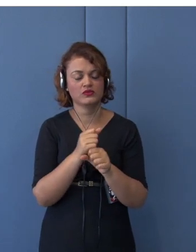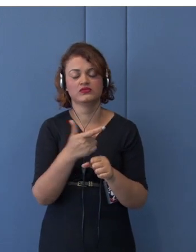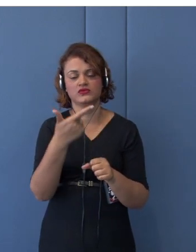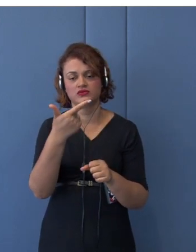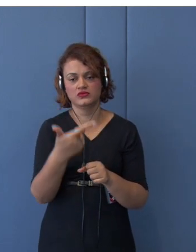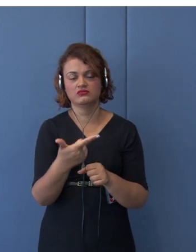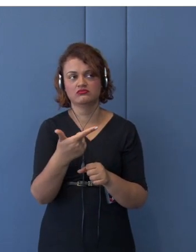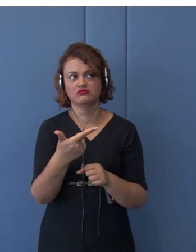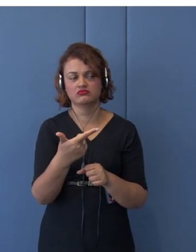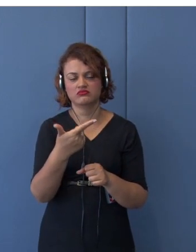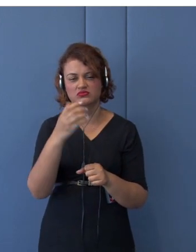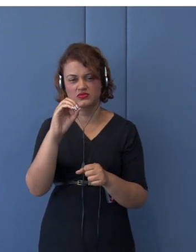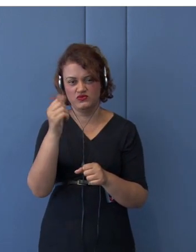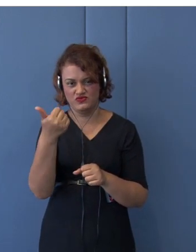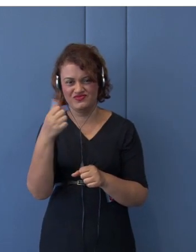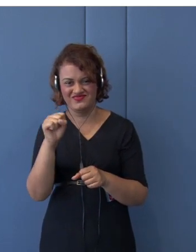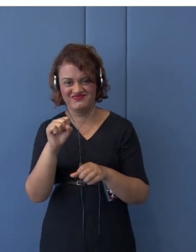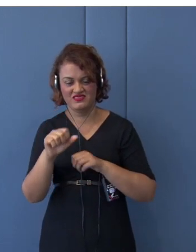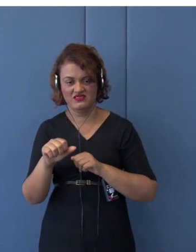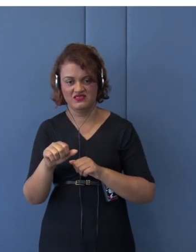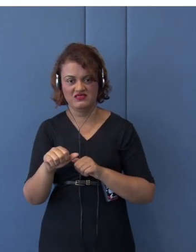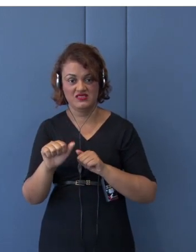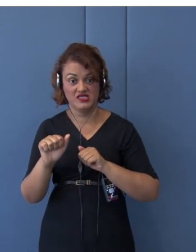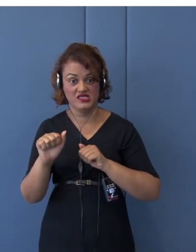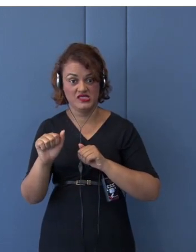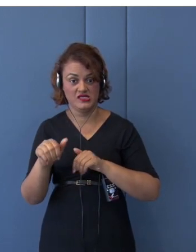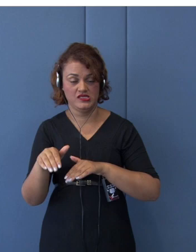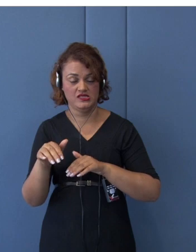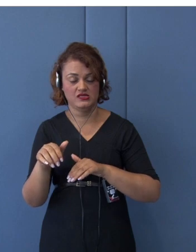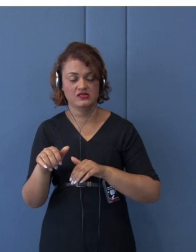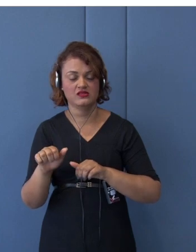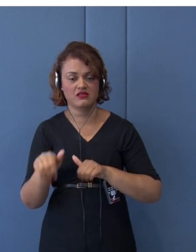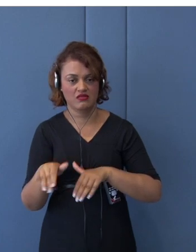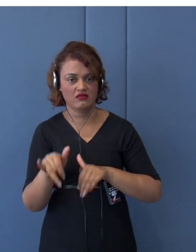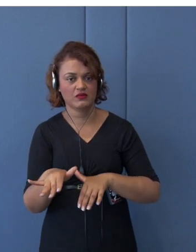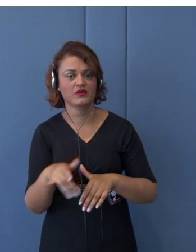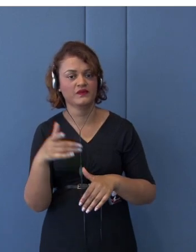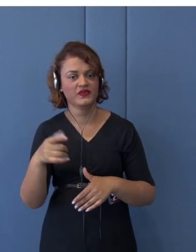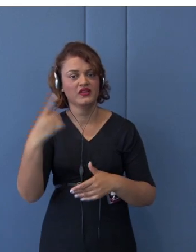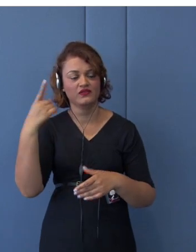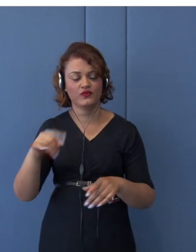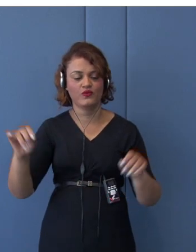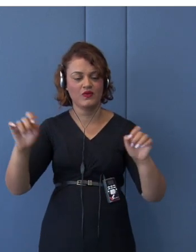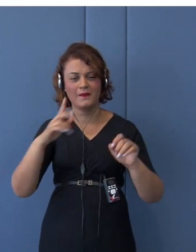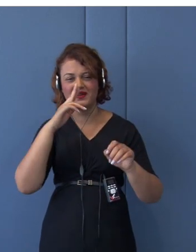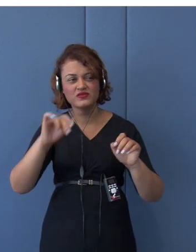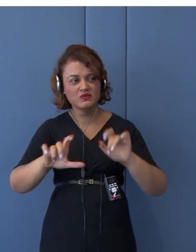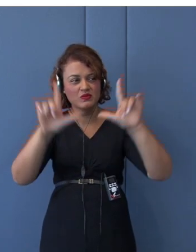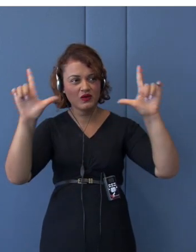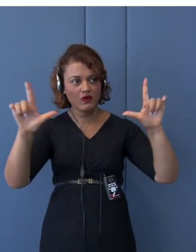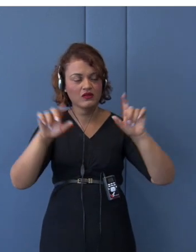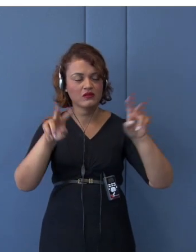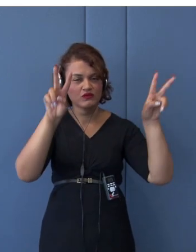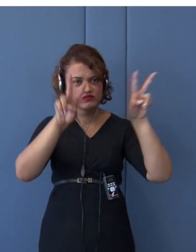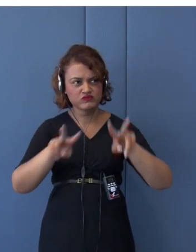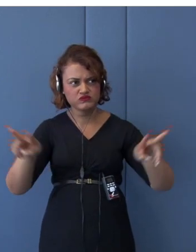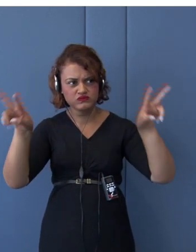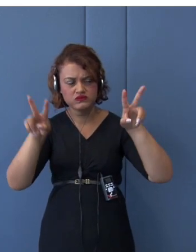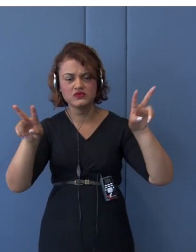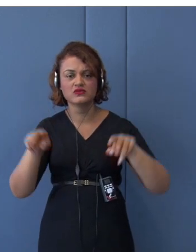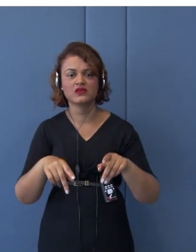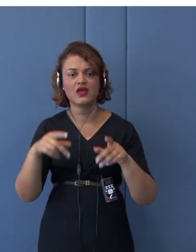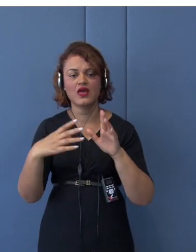that had been followed by the negotiators from both sides. And there was a very typical example of